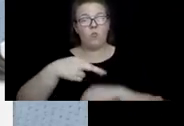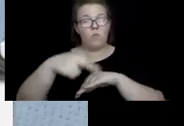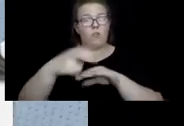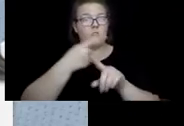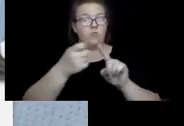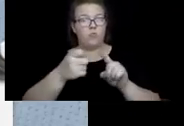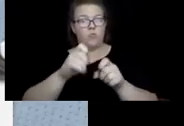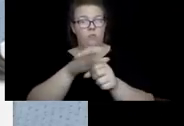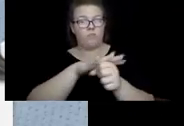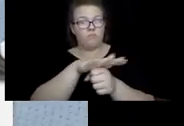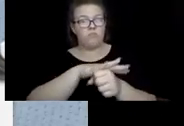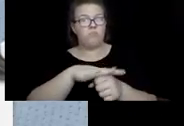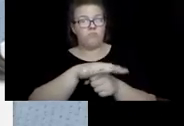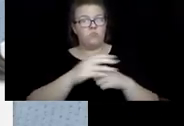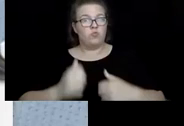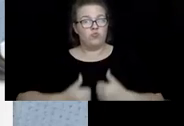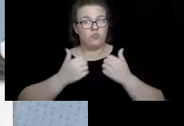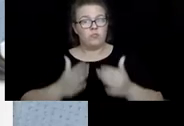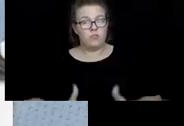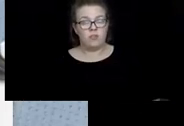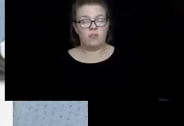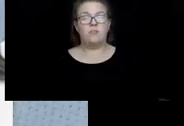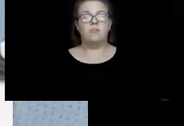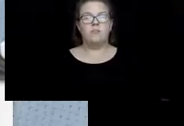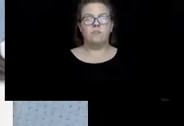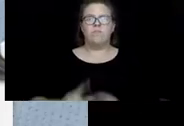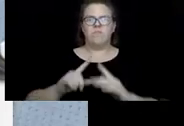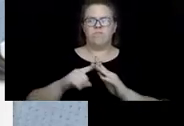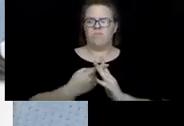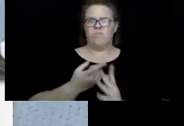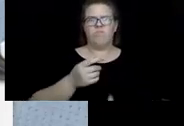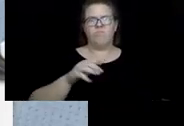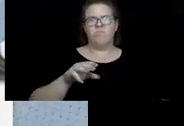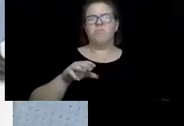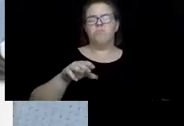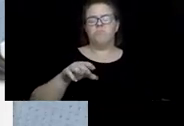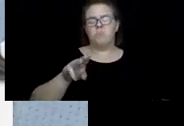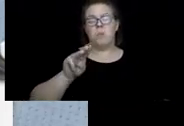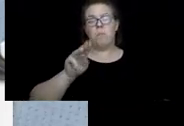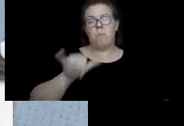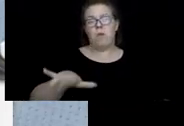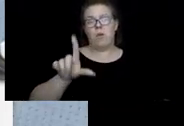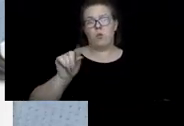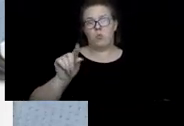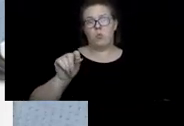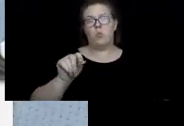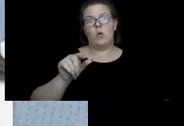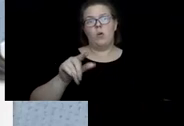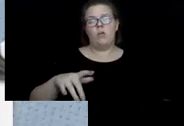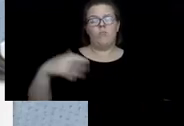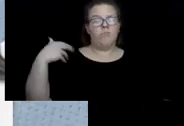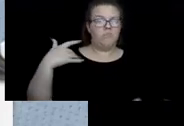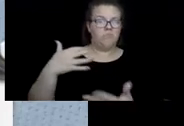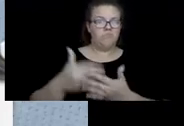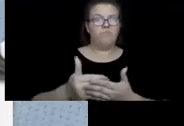residents. Data through May 20th, or May of 2020, excuse me, shows the collective